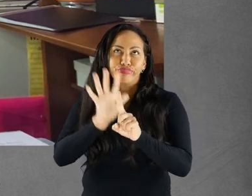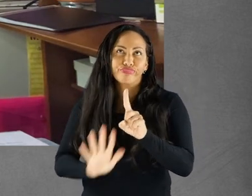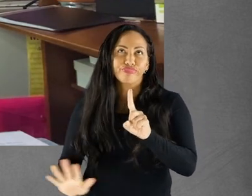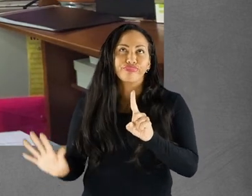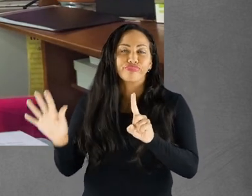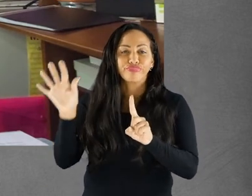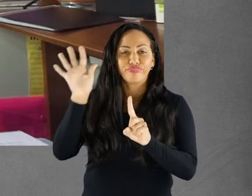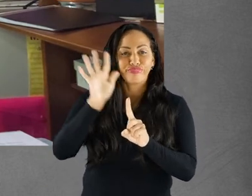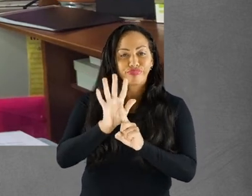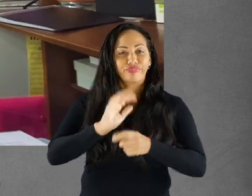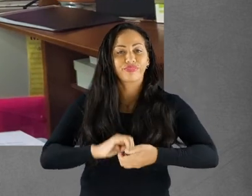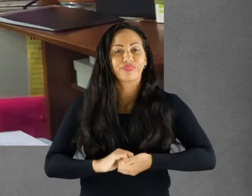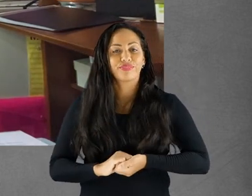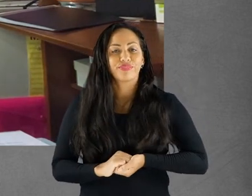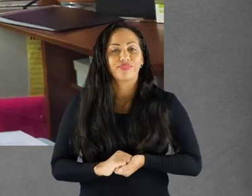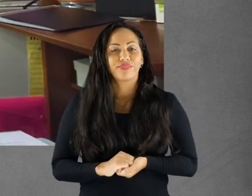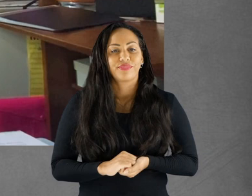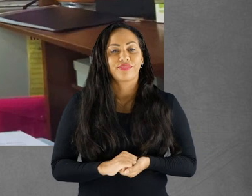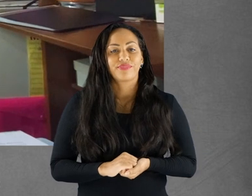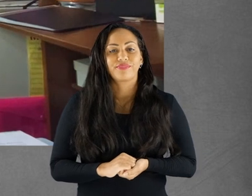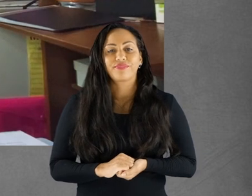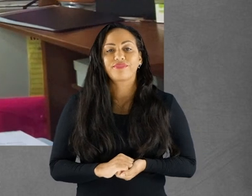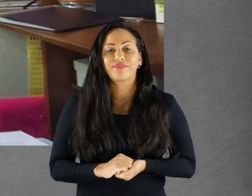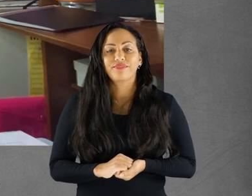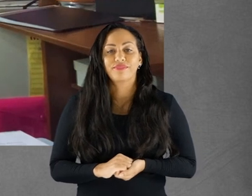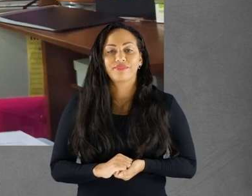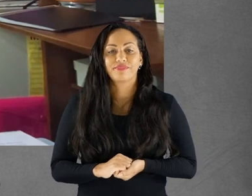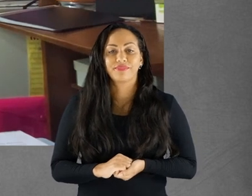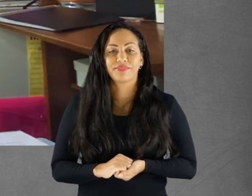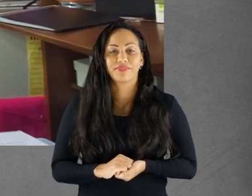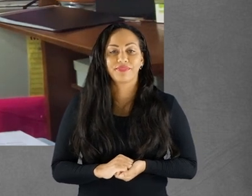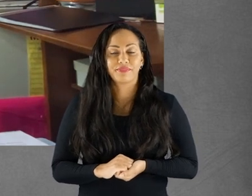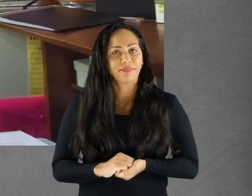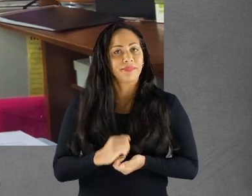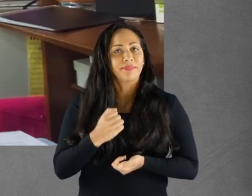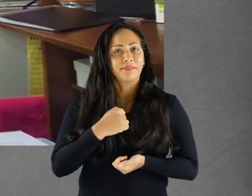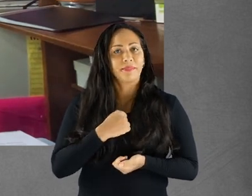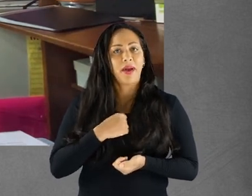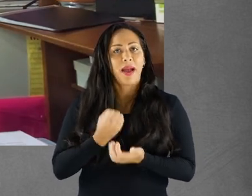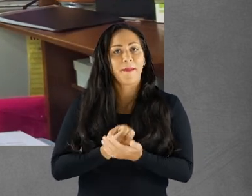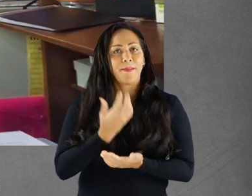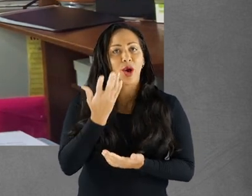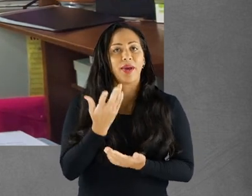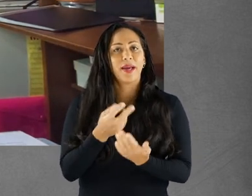I'm involved in various projects around the country.